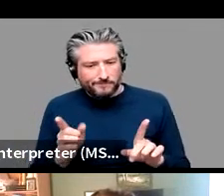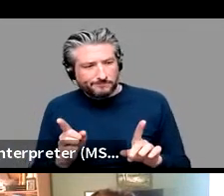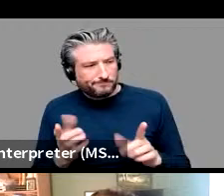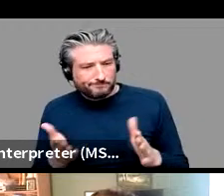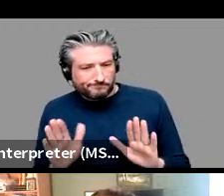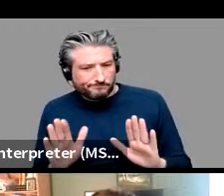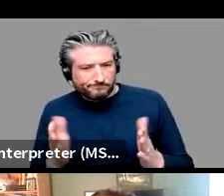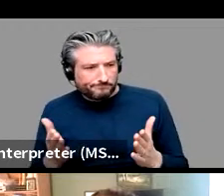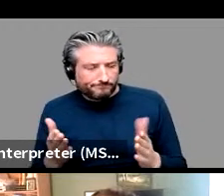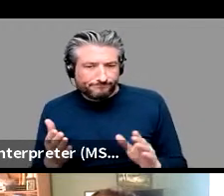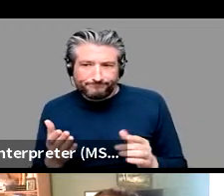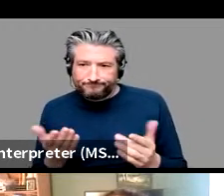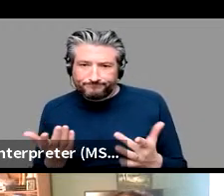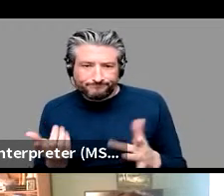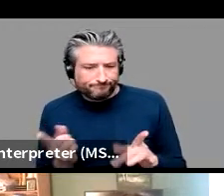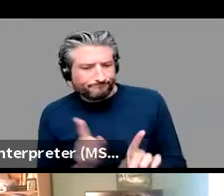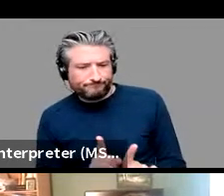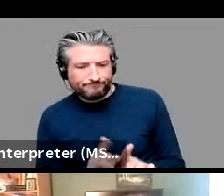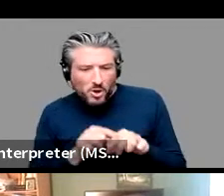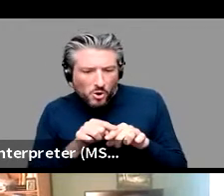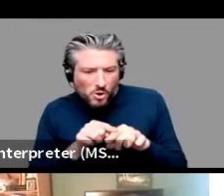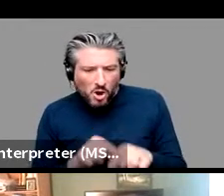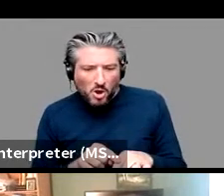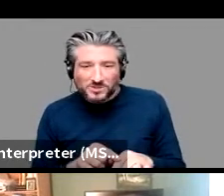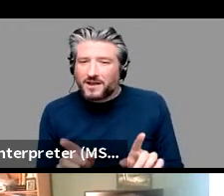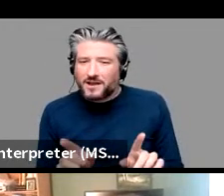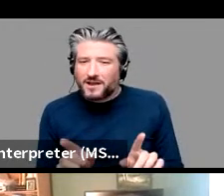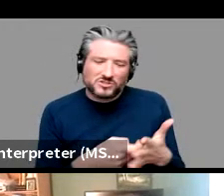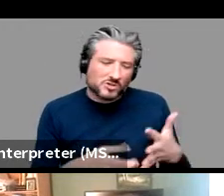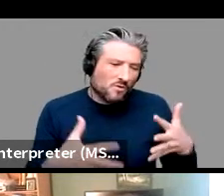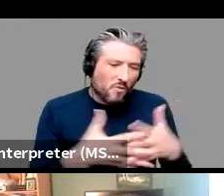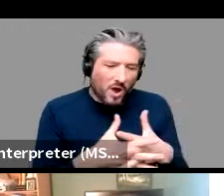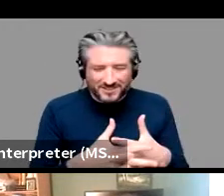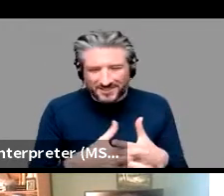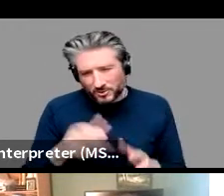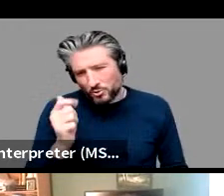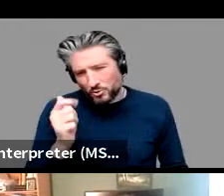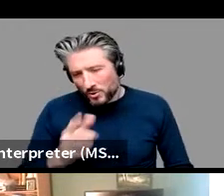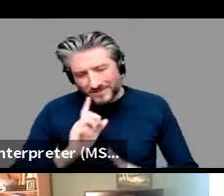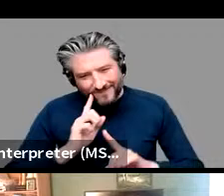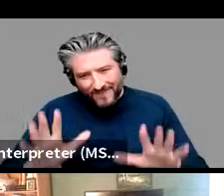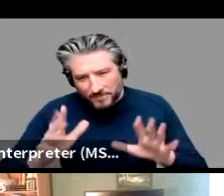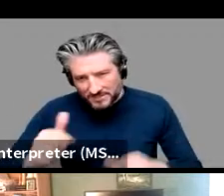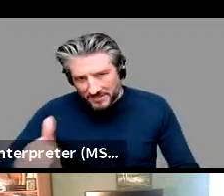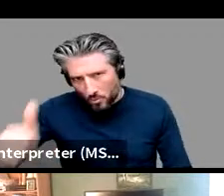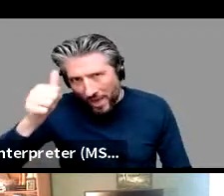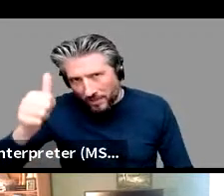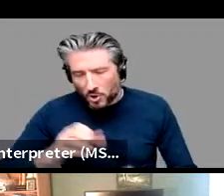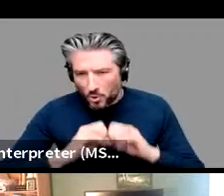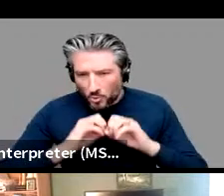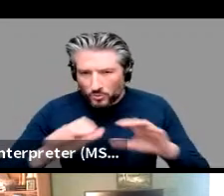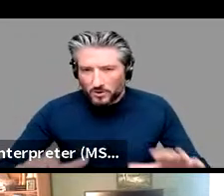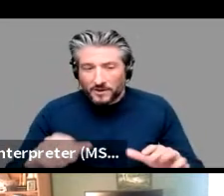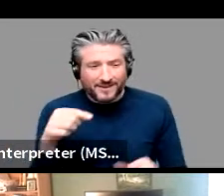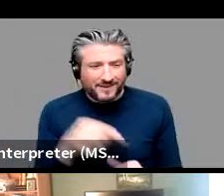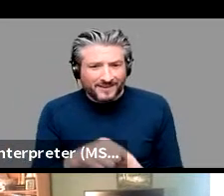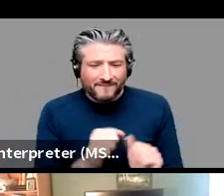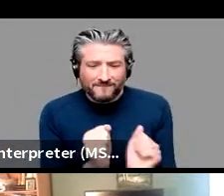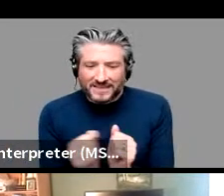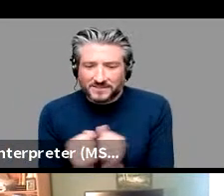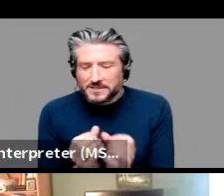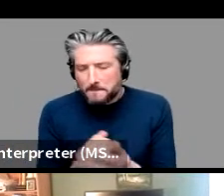experimentation so you have this risk goal of wagner which is notoriously well known that it fits a lot of experimental